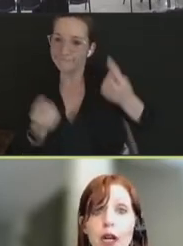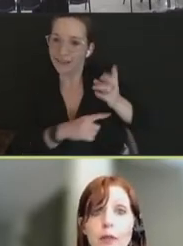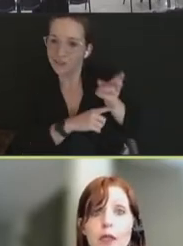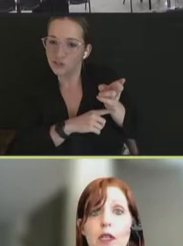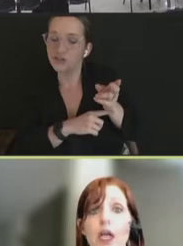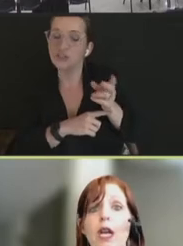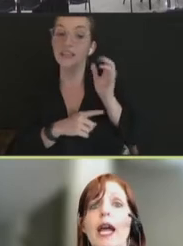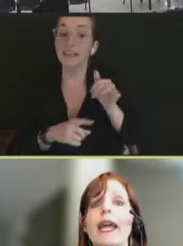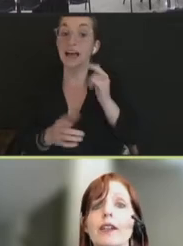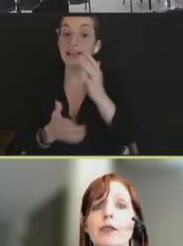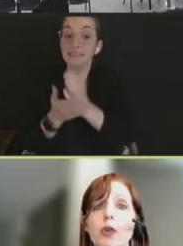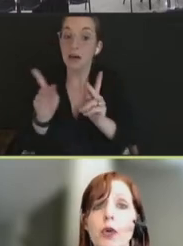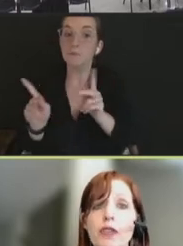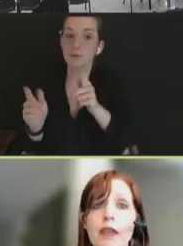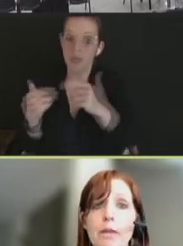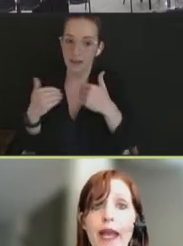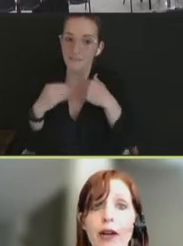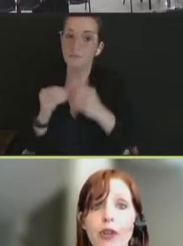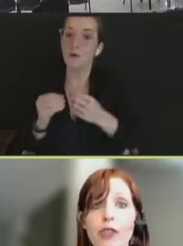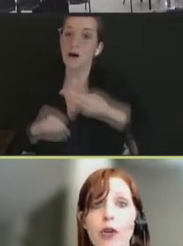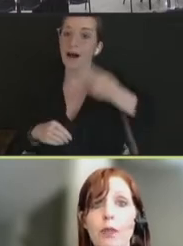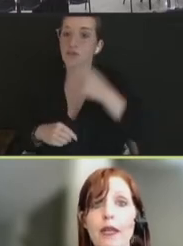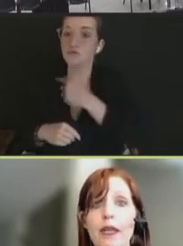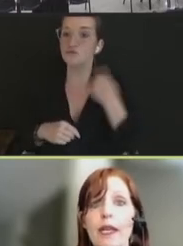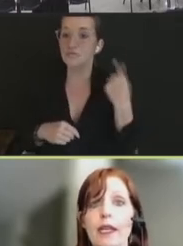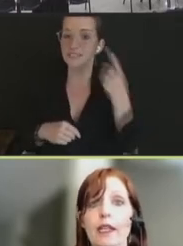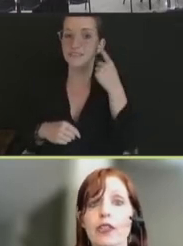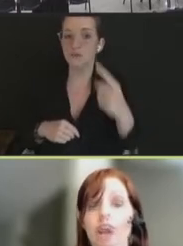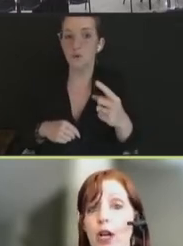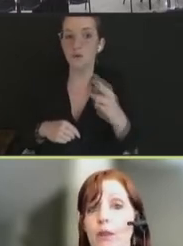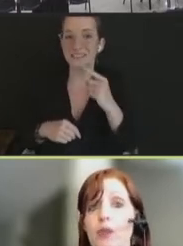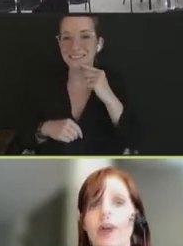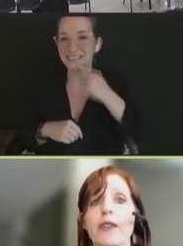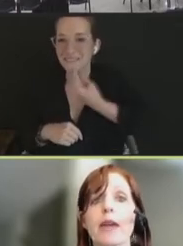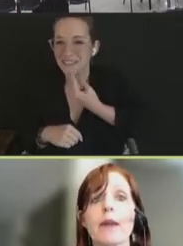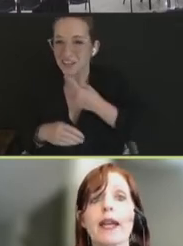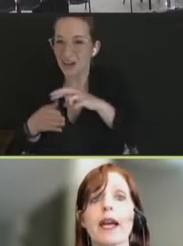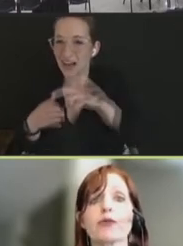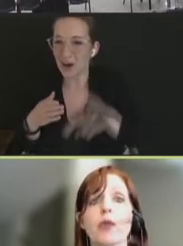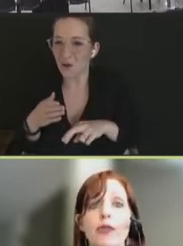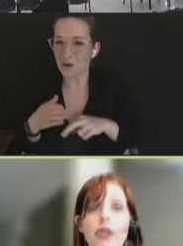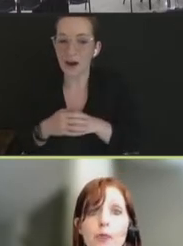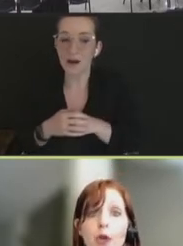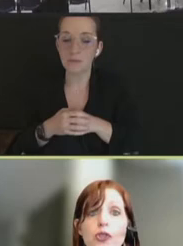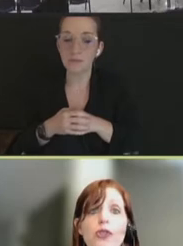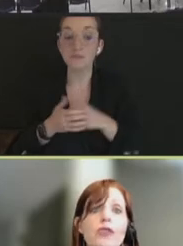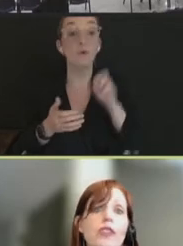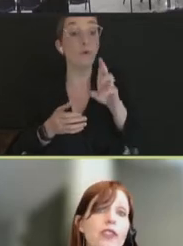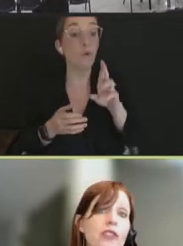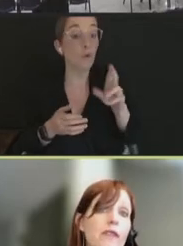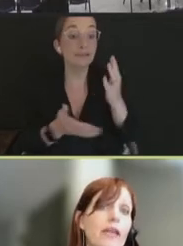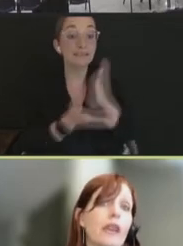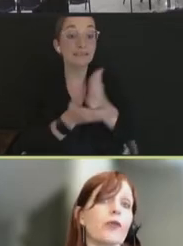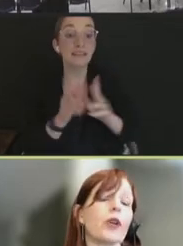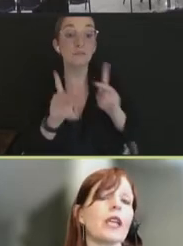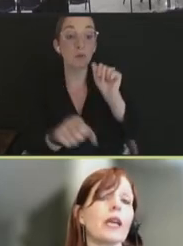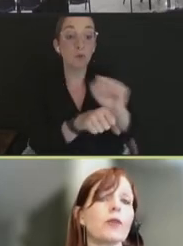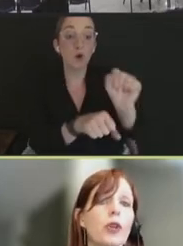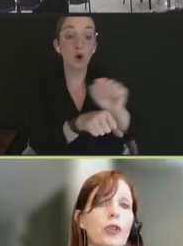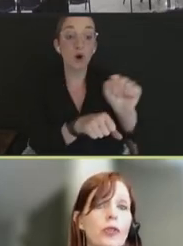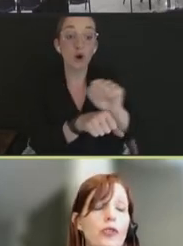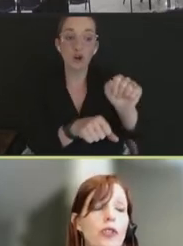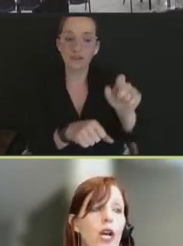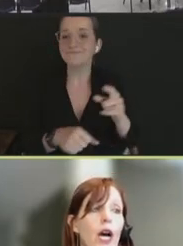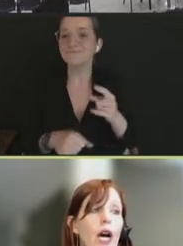outcomes. And, of course, they may also be in jobs where they may have greater exposure, such as if they are frontline